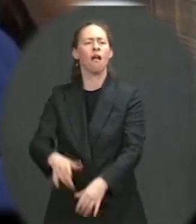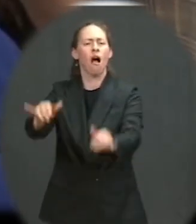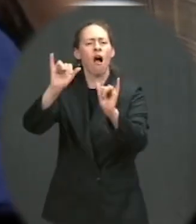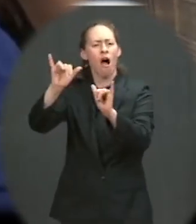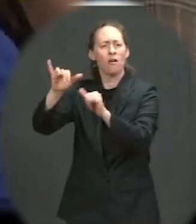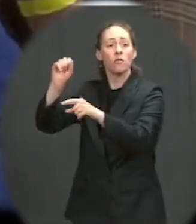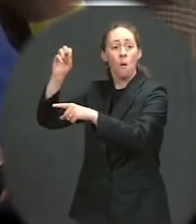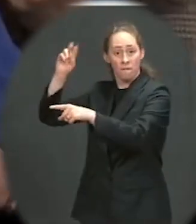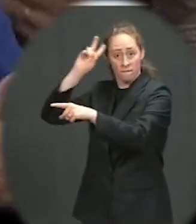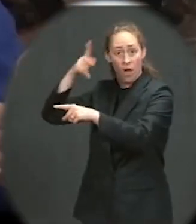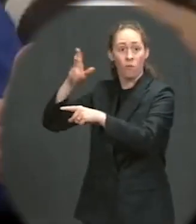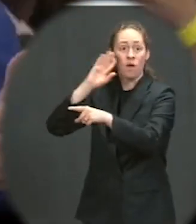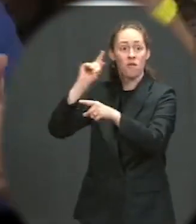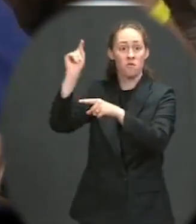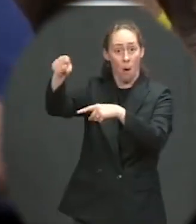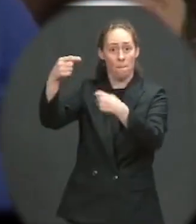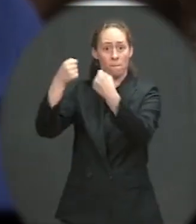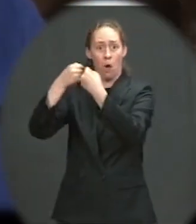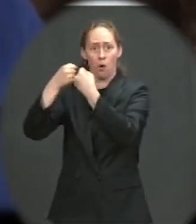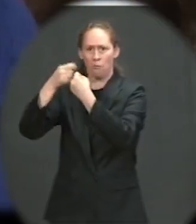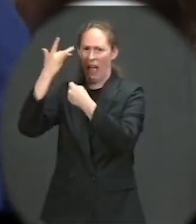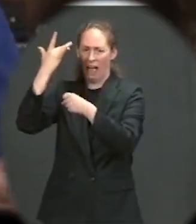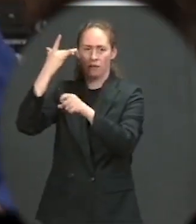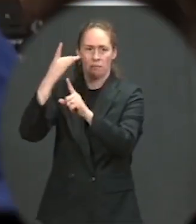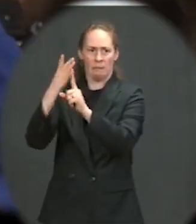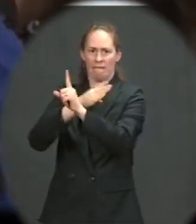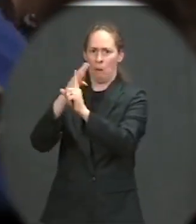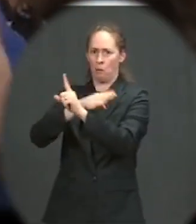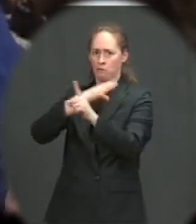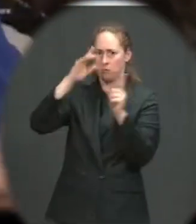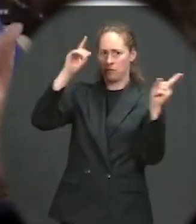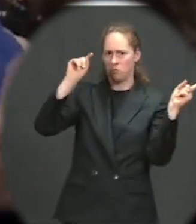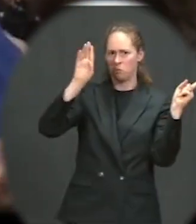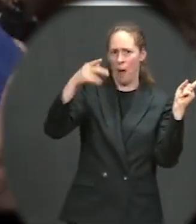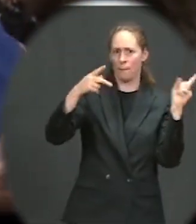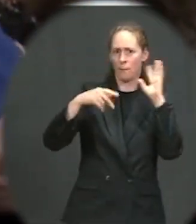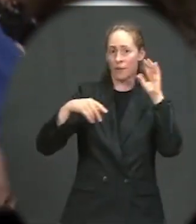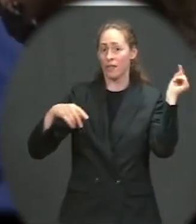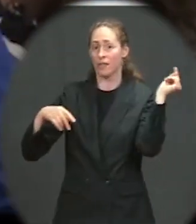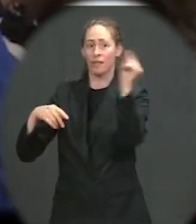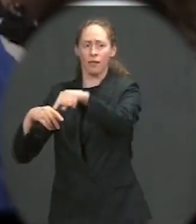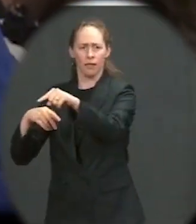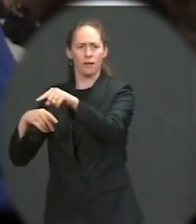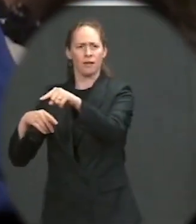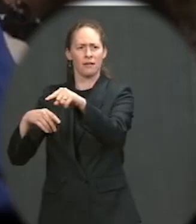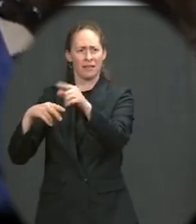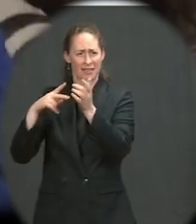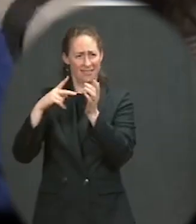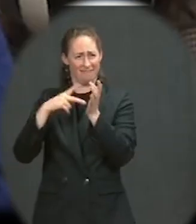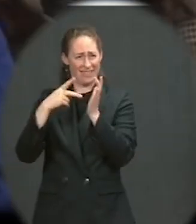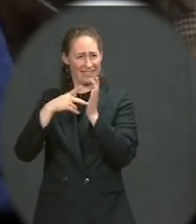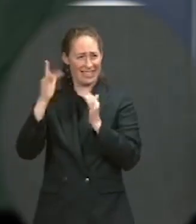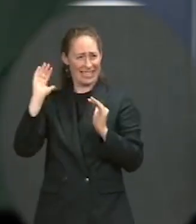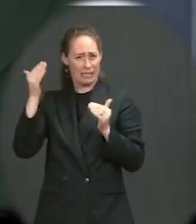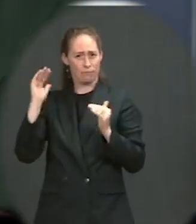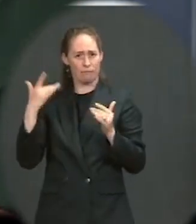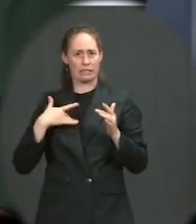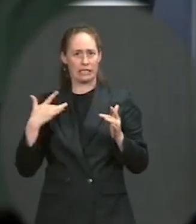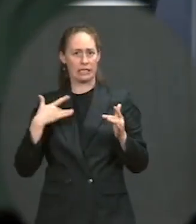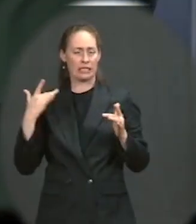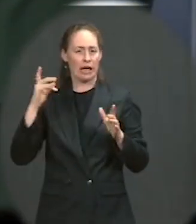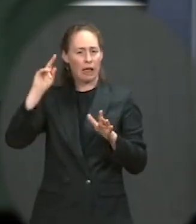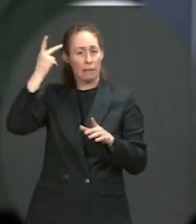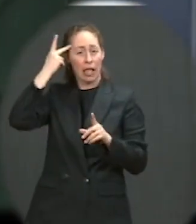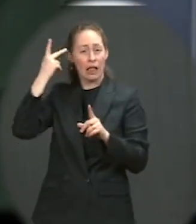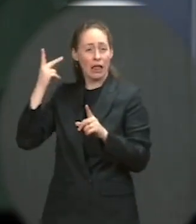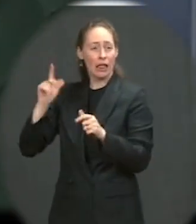Republicans who have counted the days that she has not visited the border? Isn't there a political decision in the timing of this? Well, Kelly, I would say